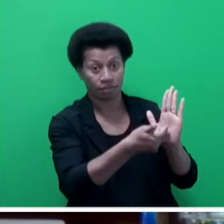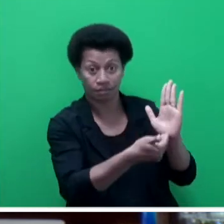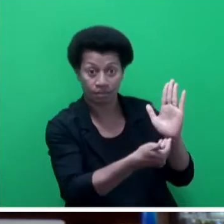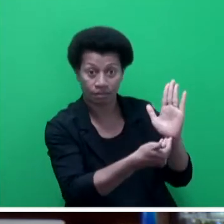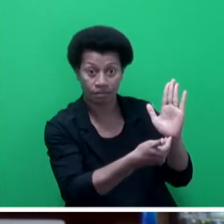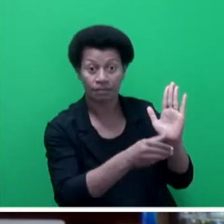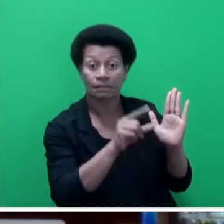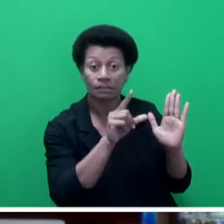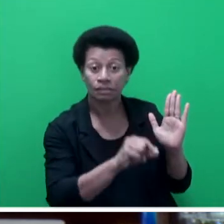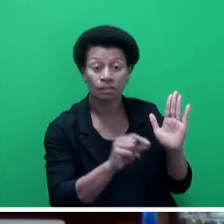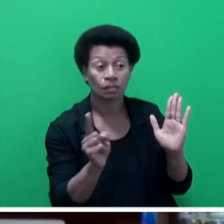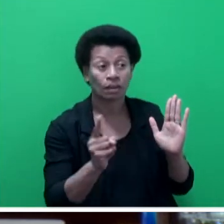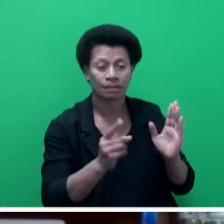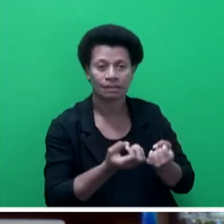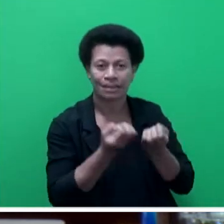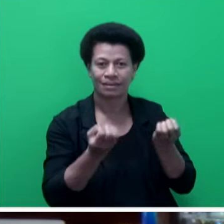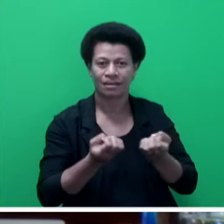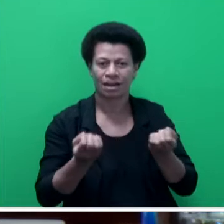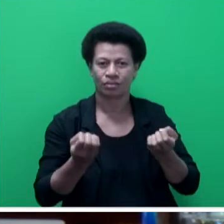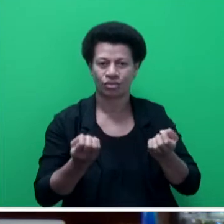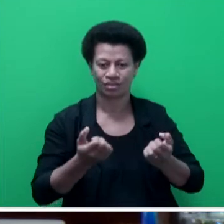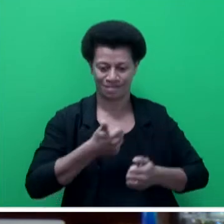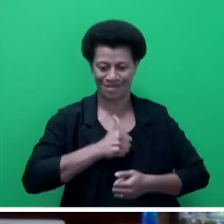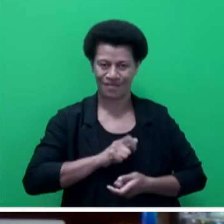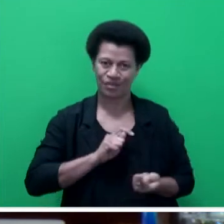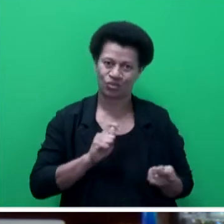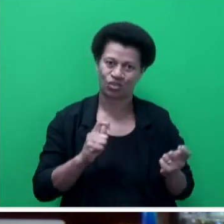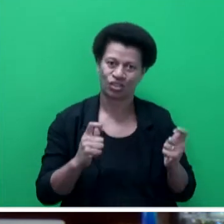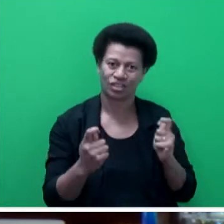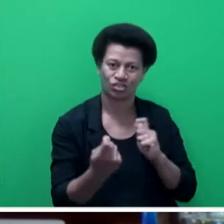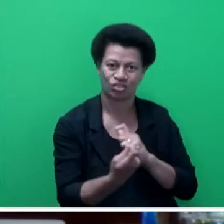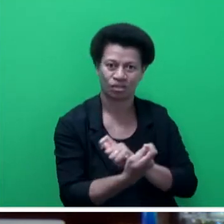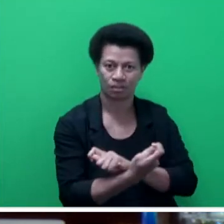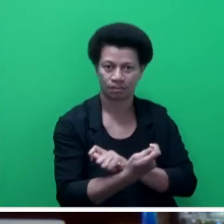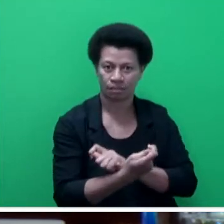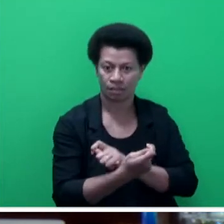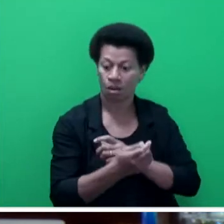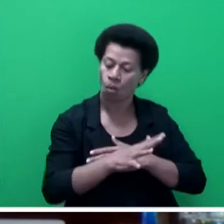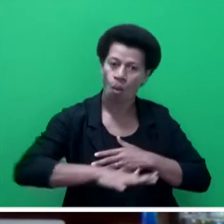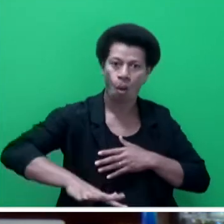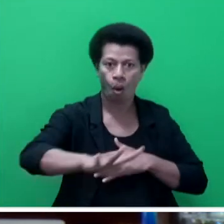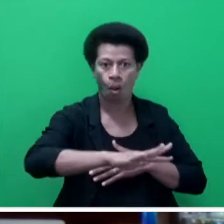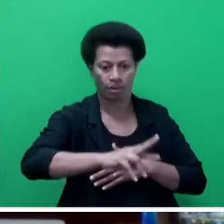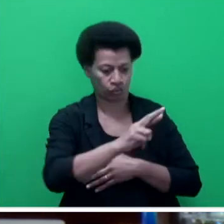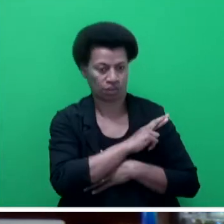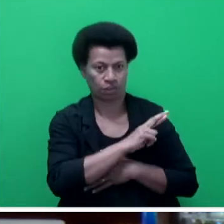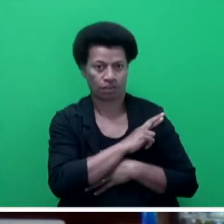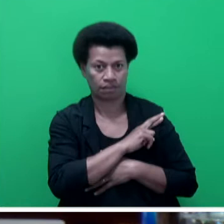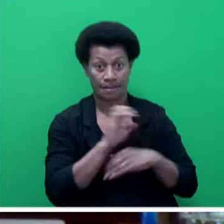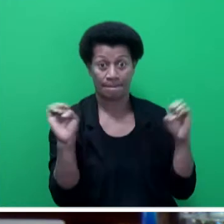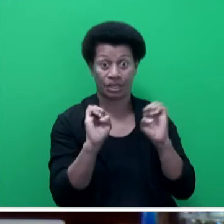is encourage behavioral change and genuine shared responsibility for emergency preparedness.